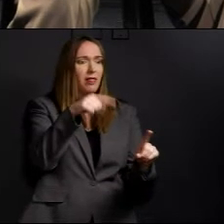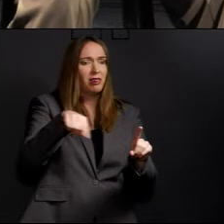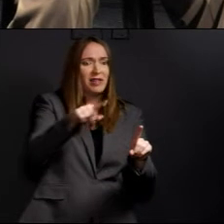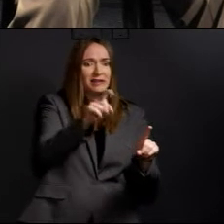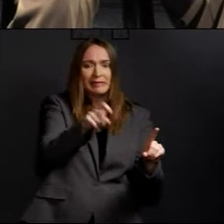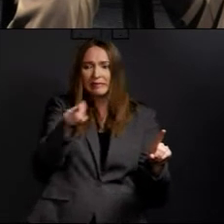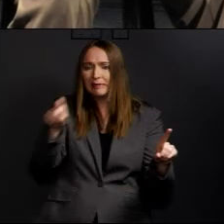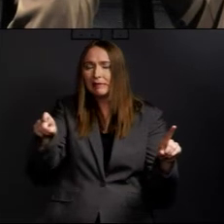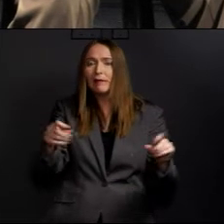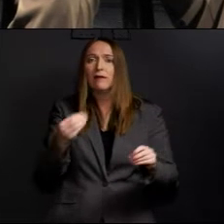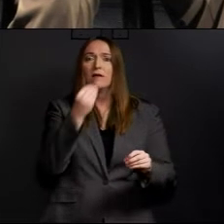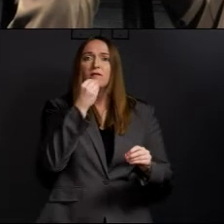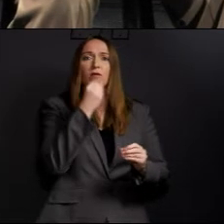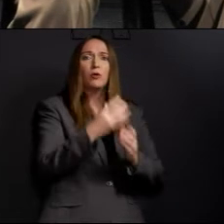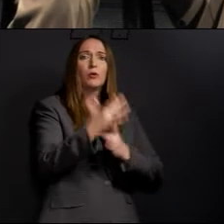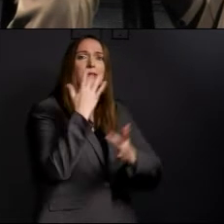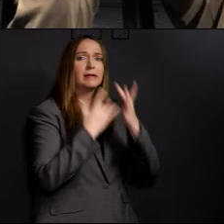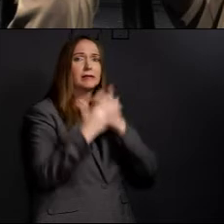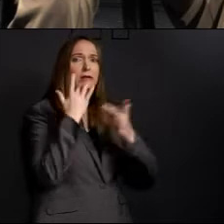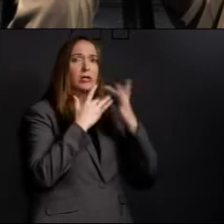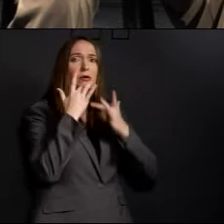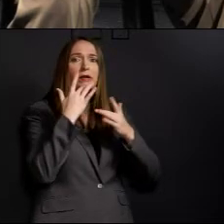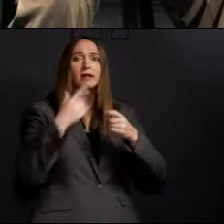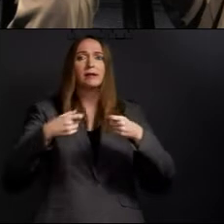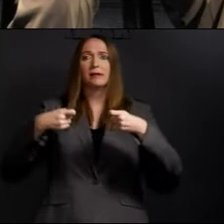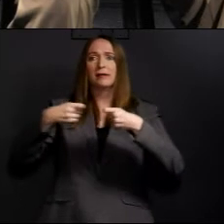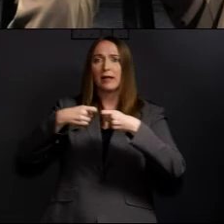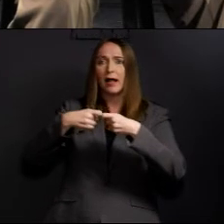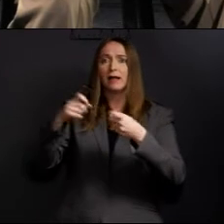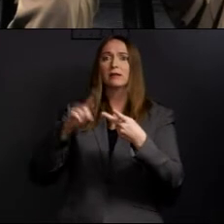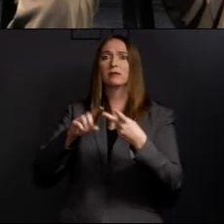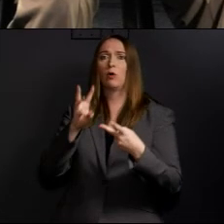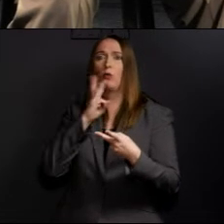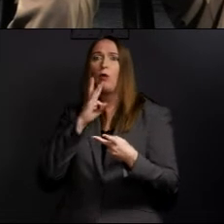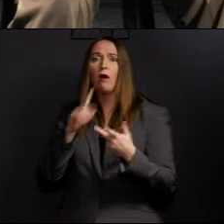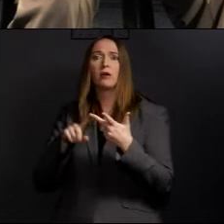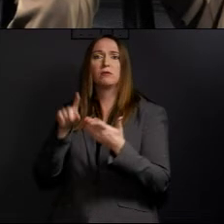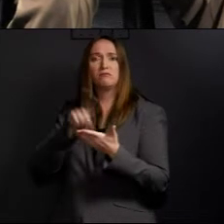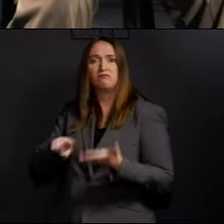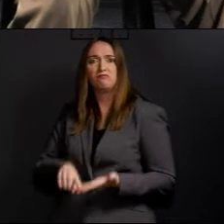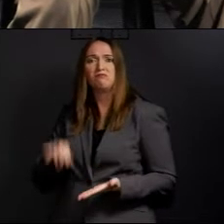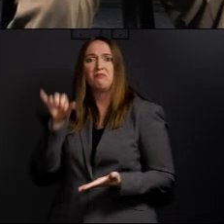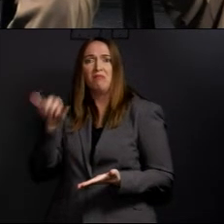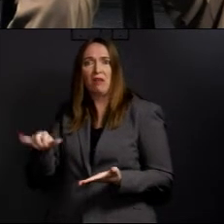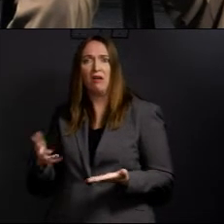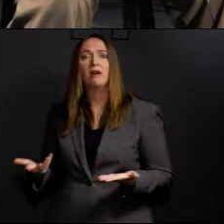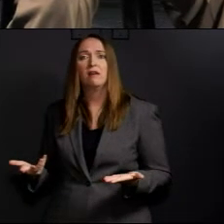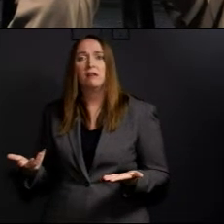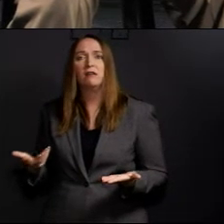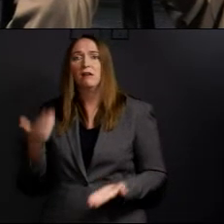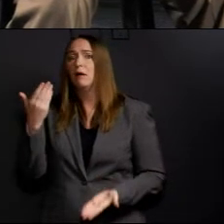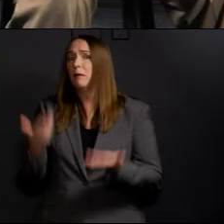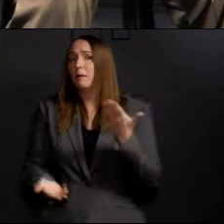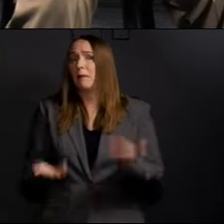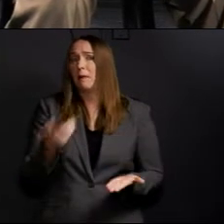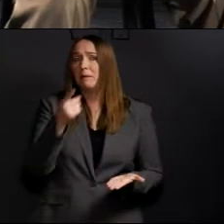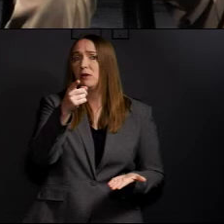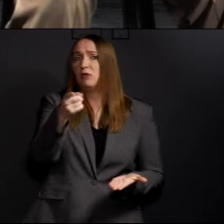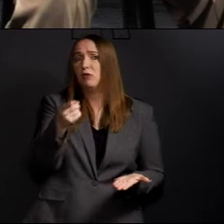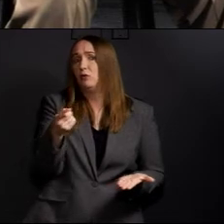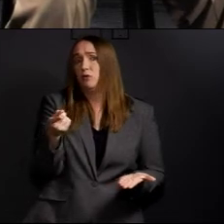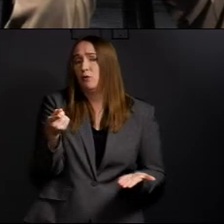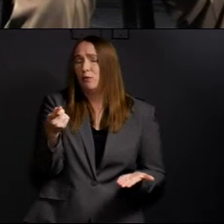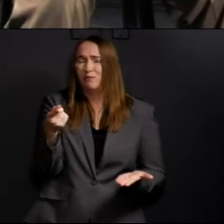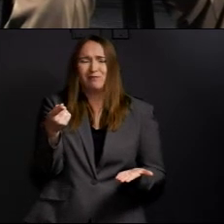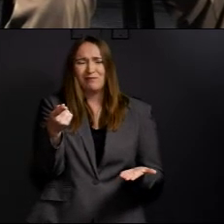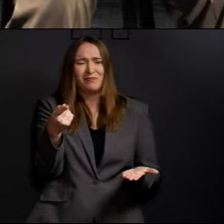to utility assessments and assistance, just a lot of things where you may have an immediate need or